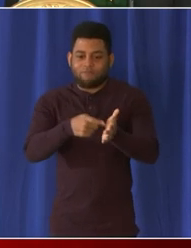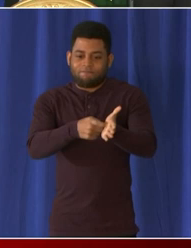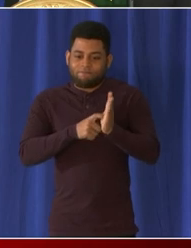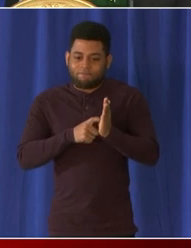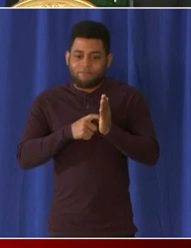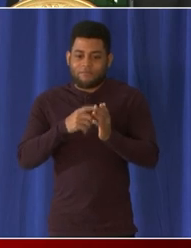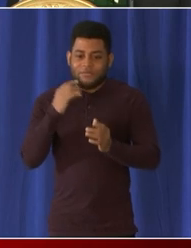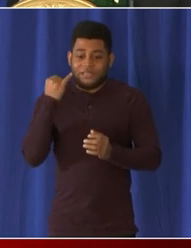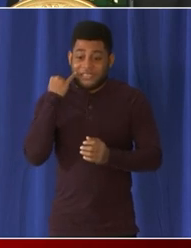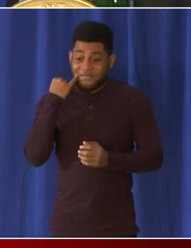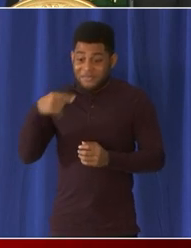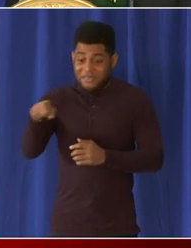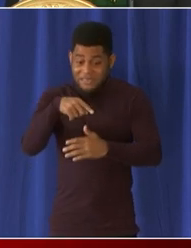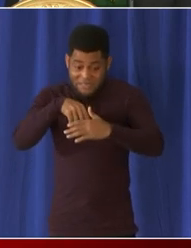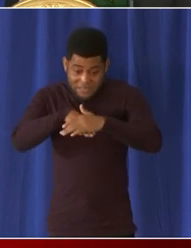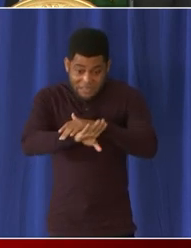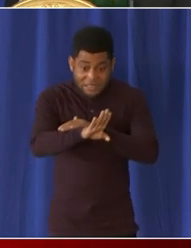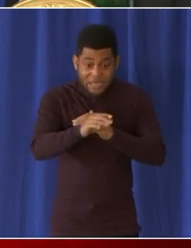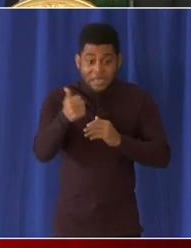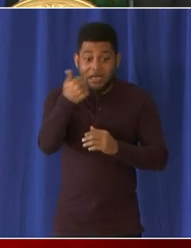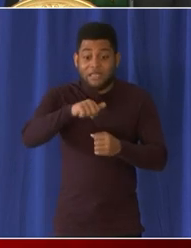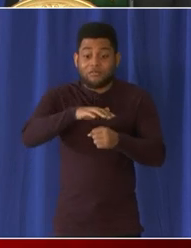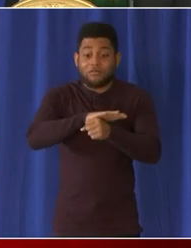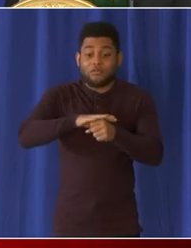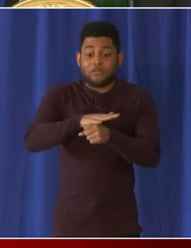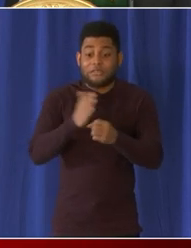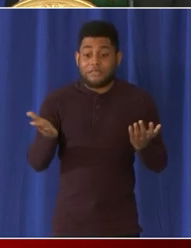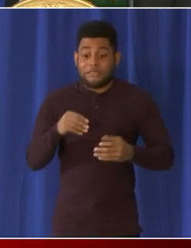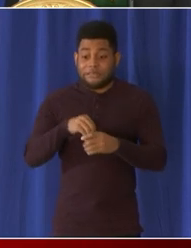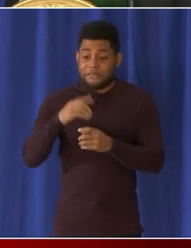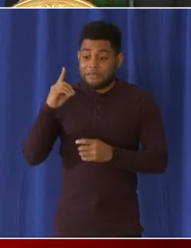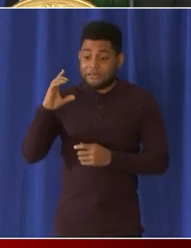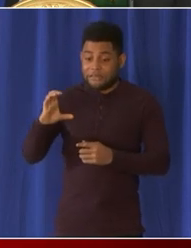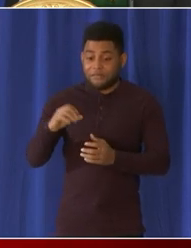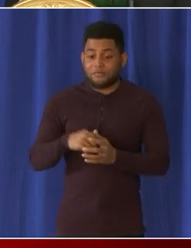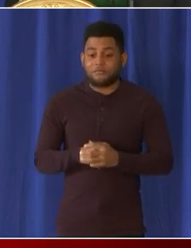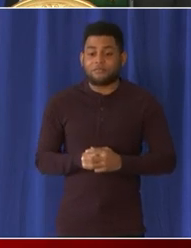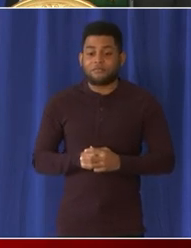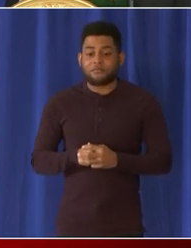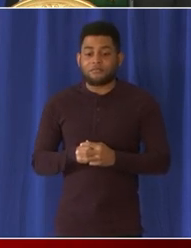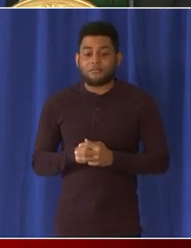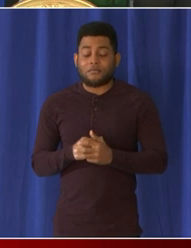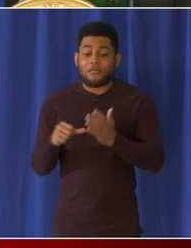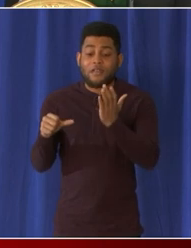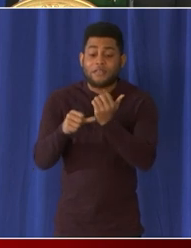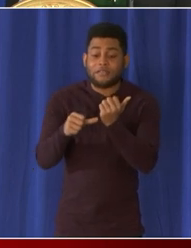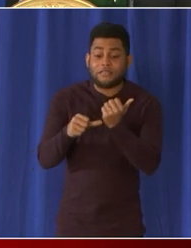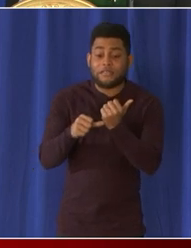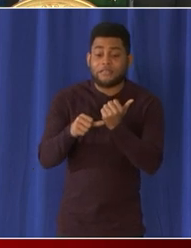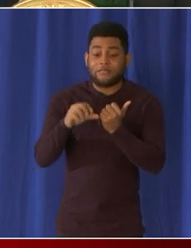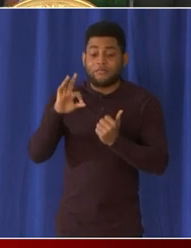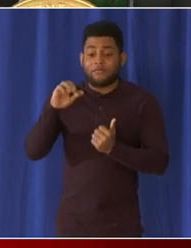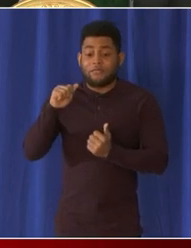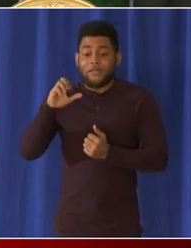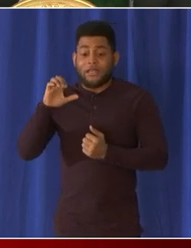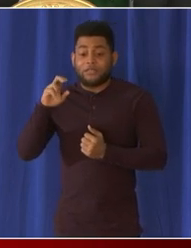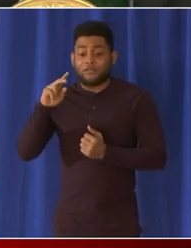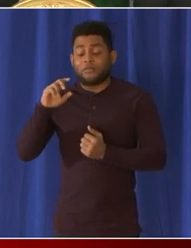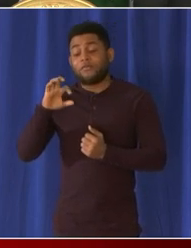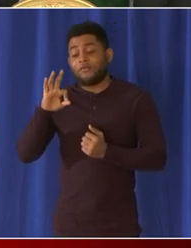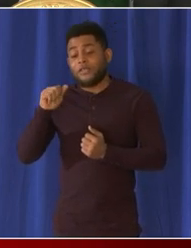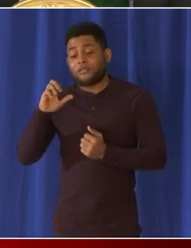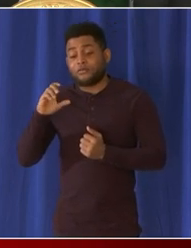at 6 a.m. Deputy Mayor Falchigio and his team will also host a community town hall